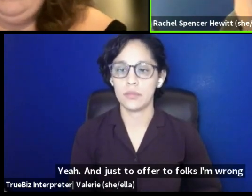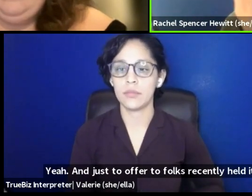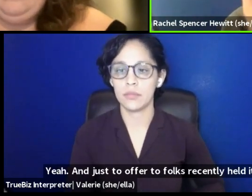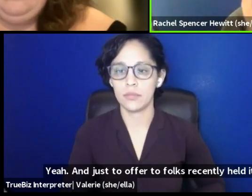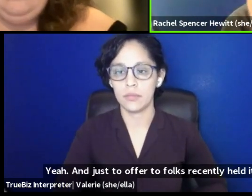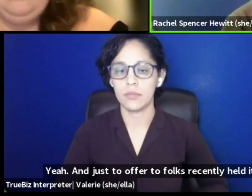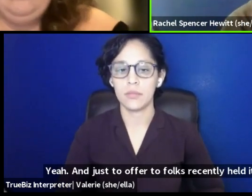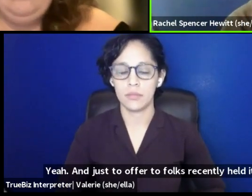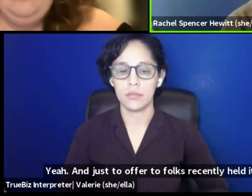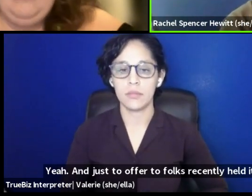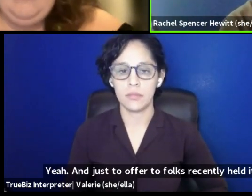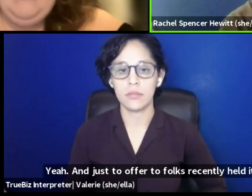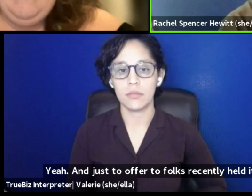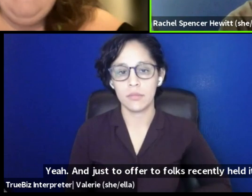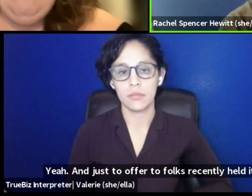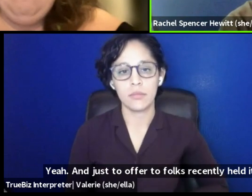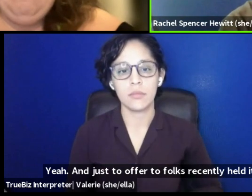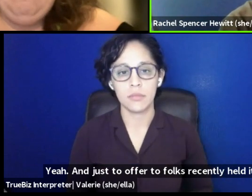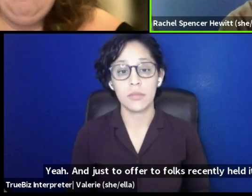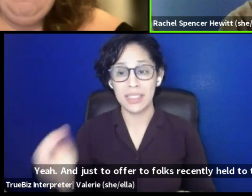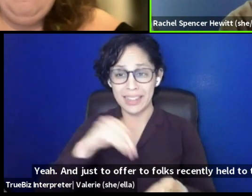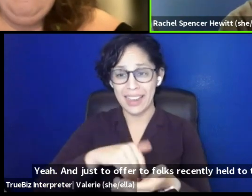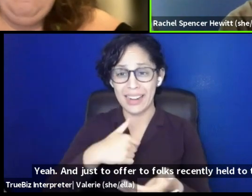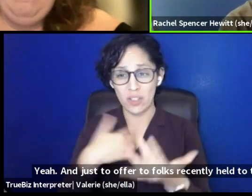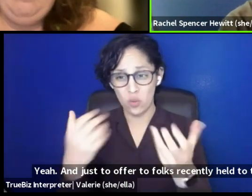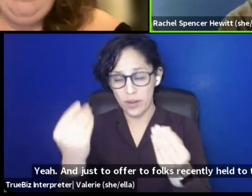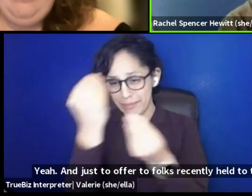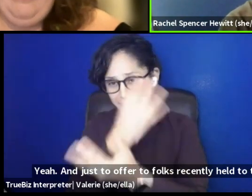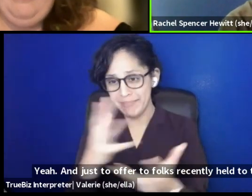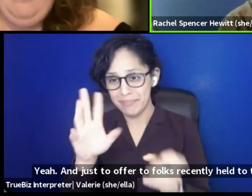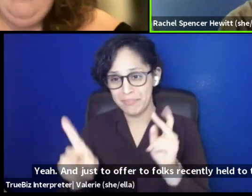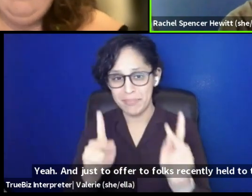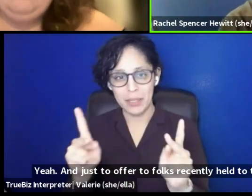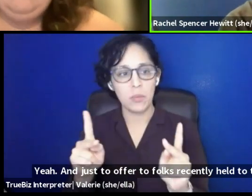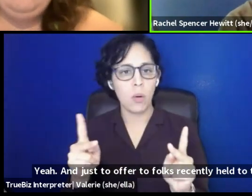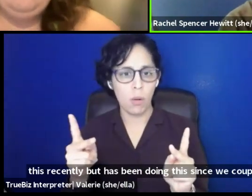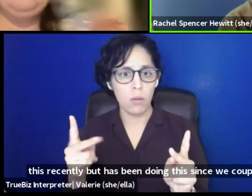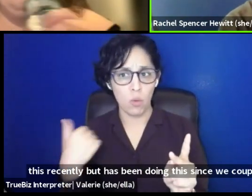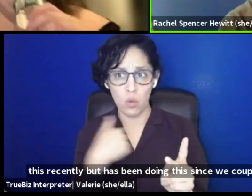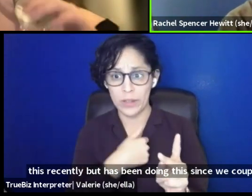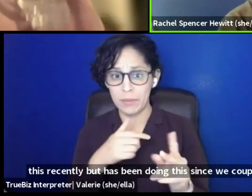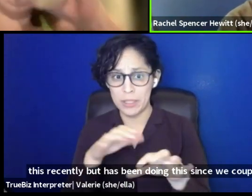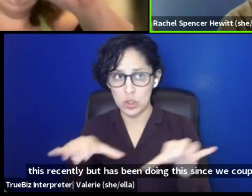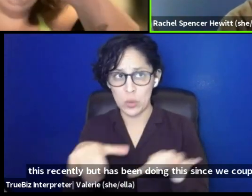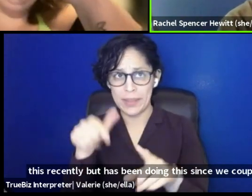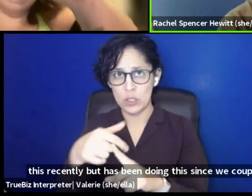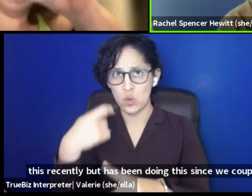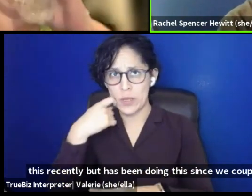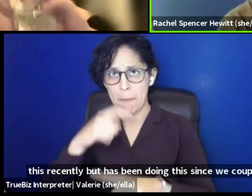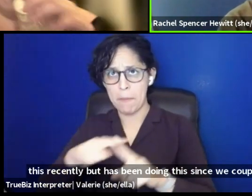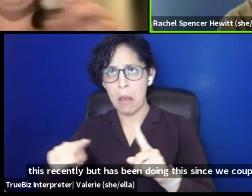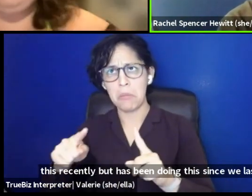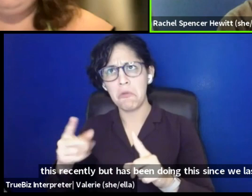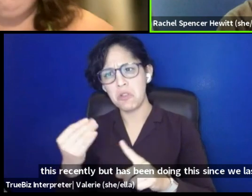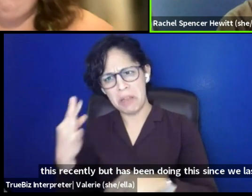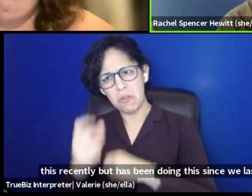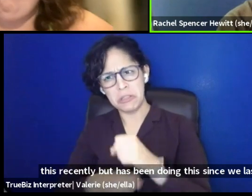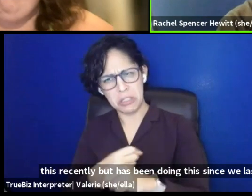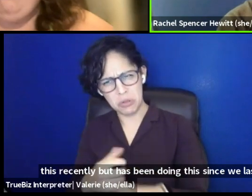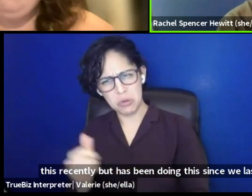held to this recently, but has been doing this since we, um, a couple of years ago, I believe, but, um, has been brought in to,